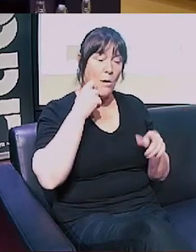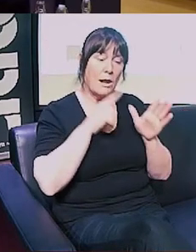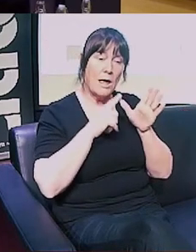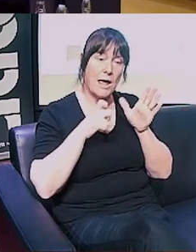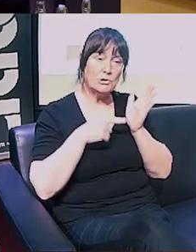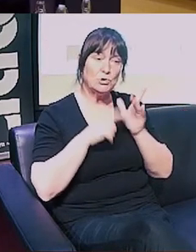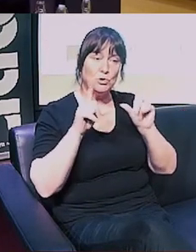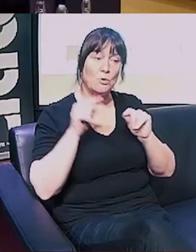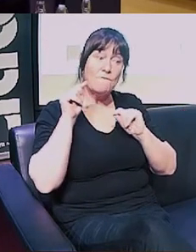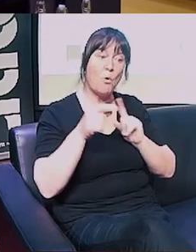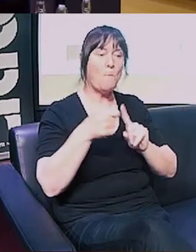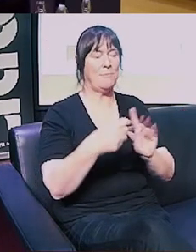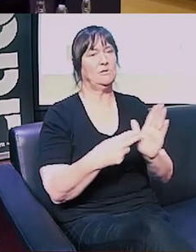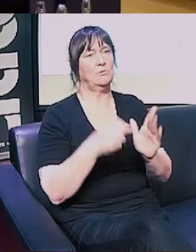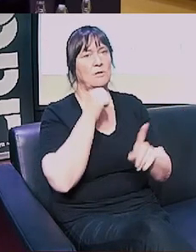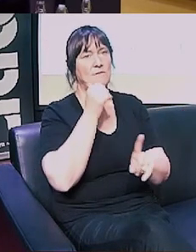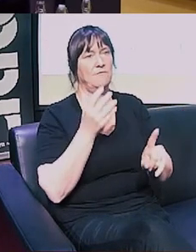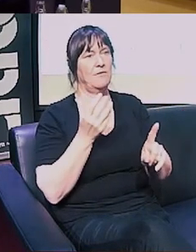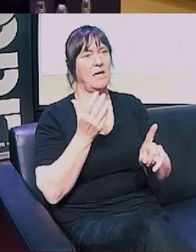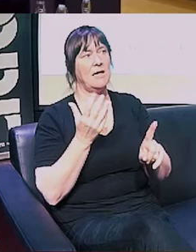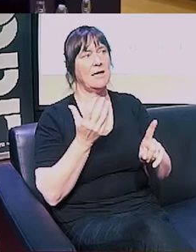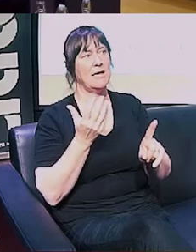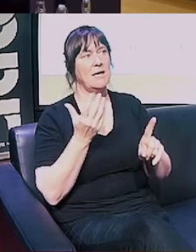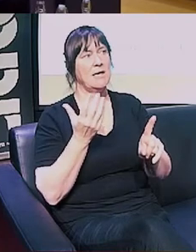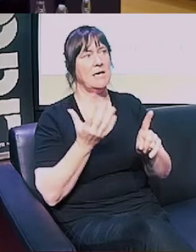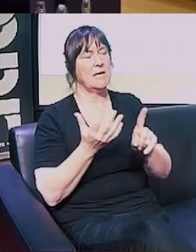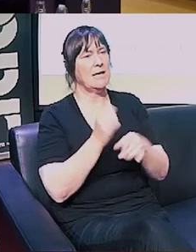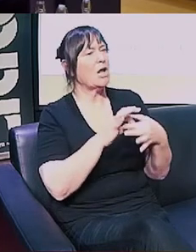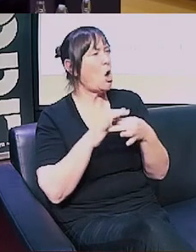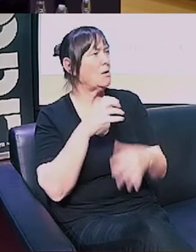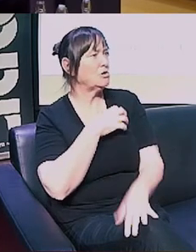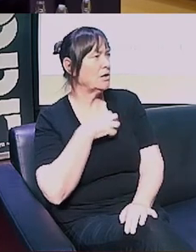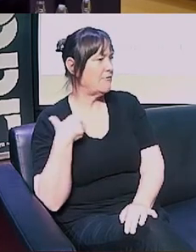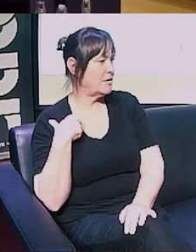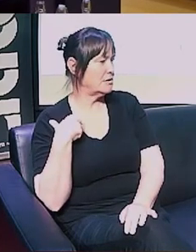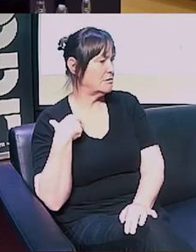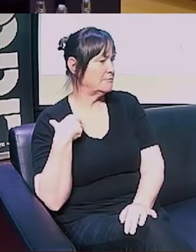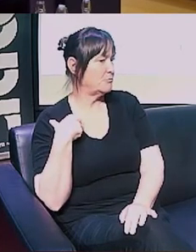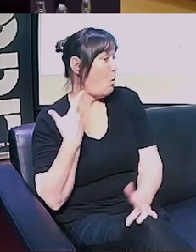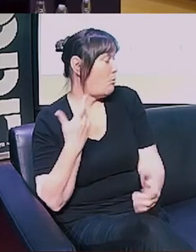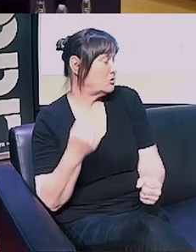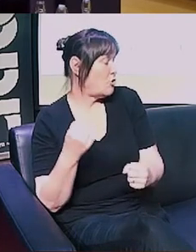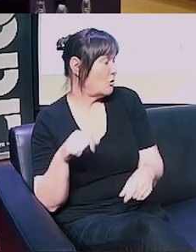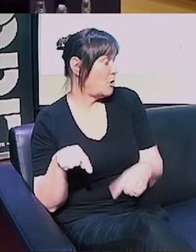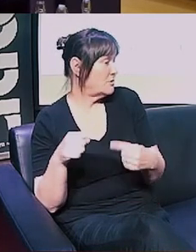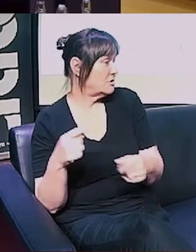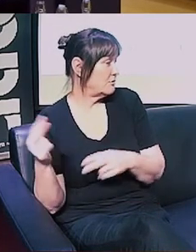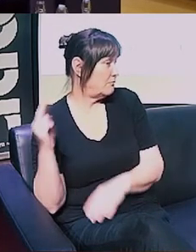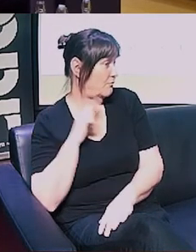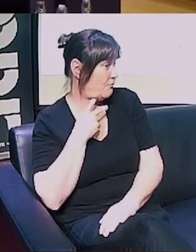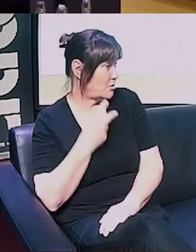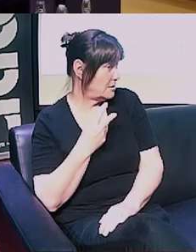Palmerston North if they manage to hold sway in a coalition government or even be a stronger voice in opposition? So for PAMI,